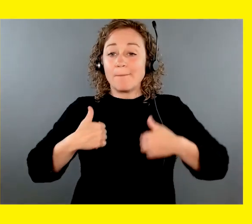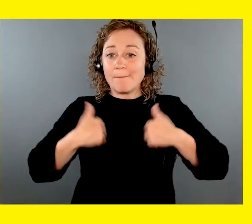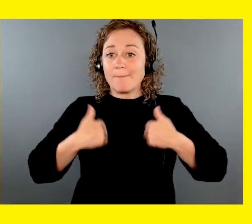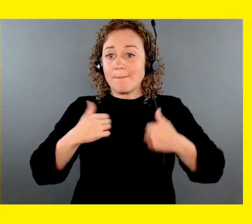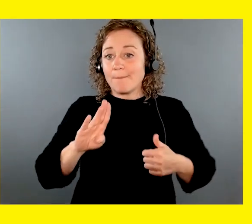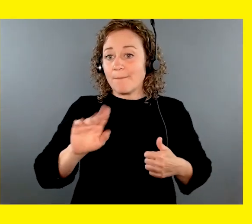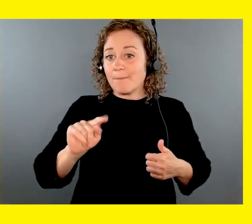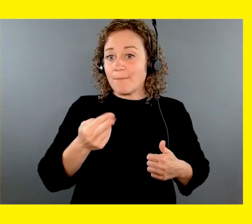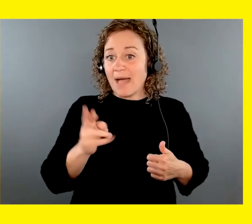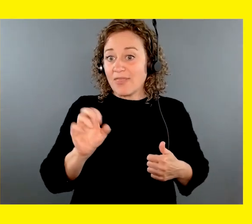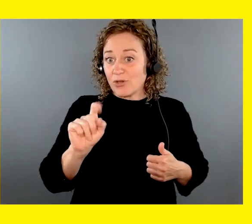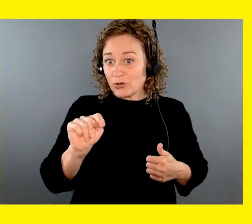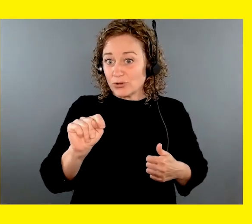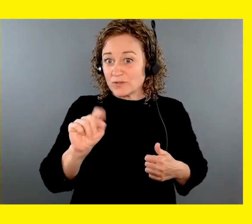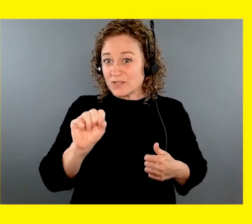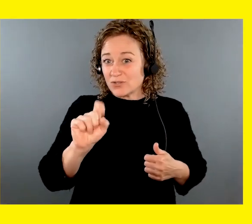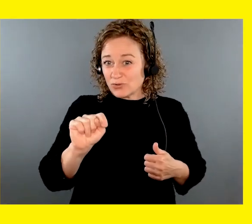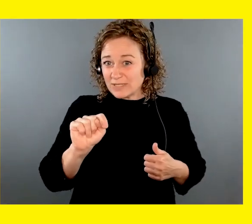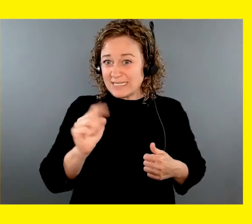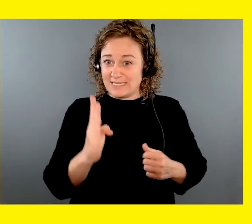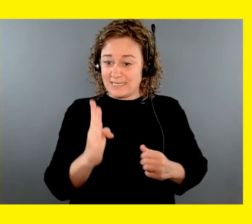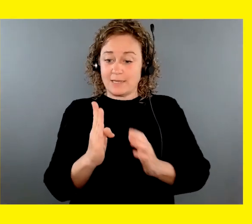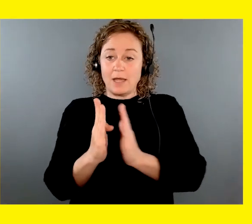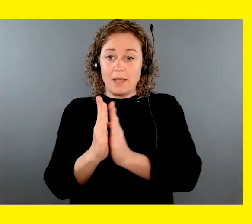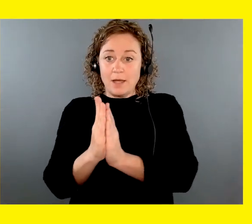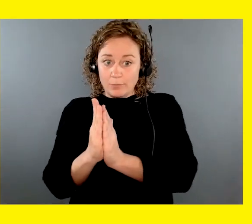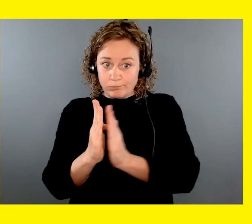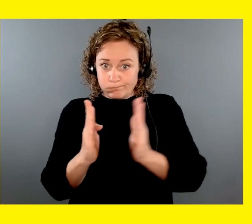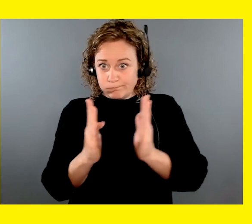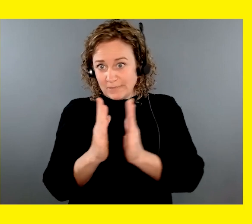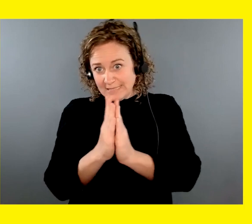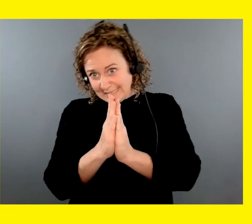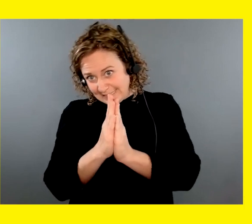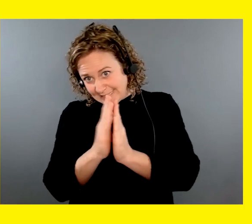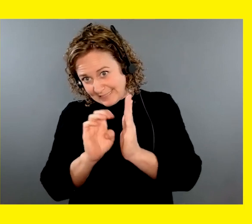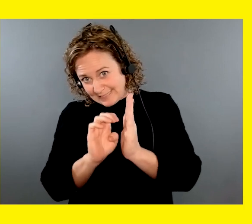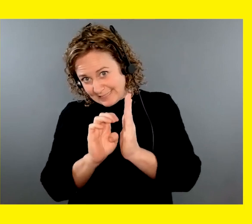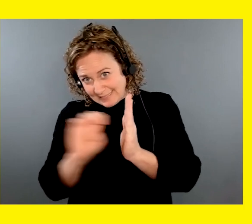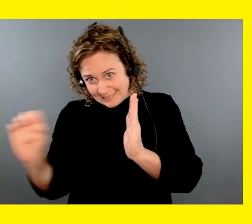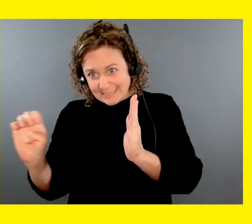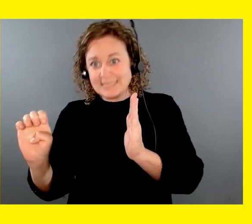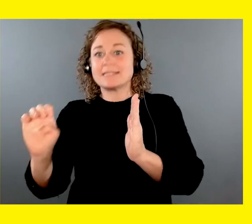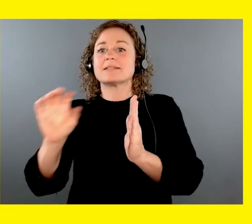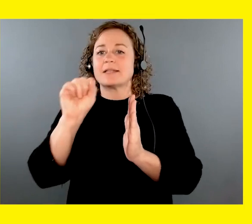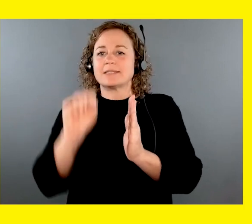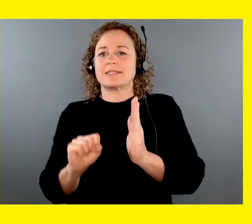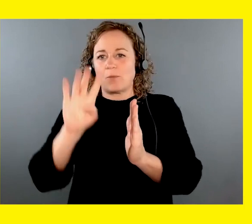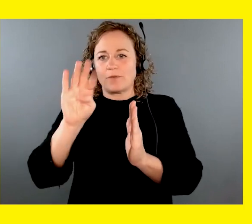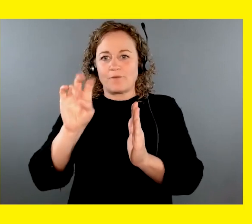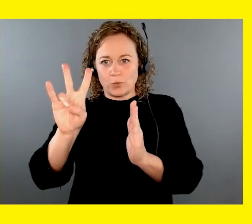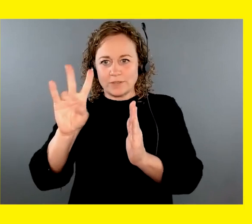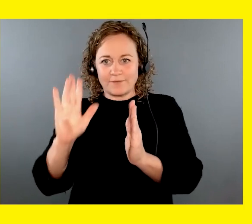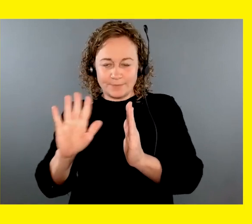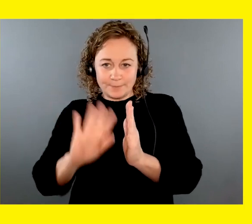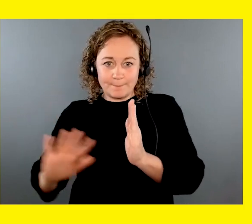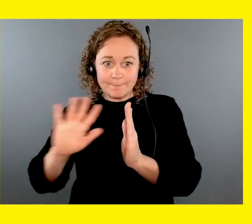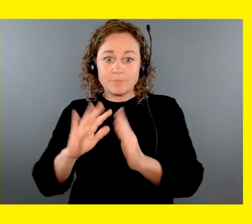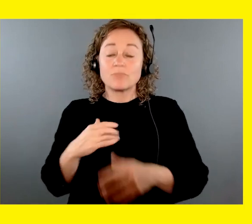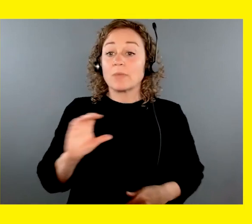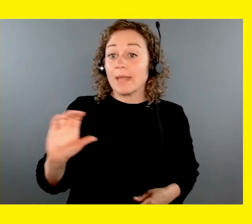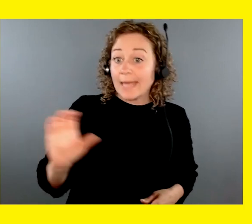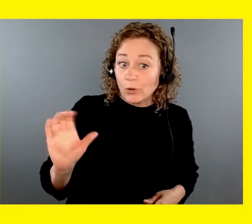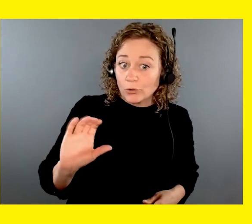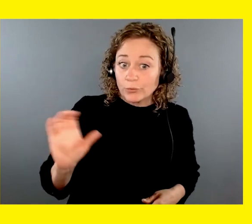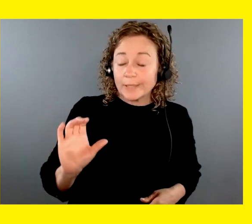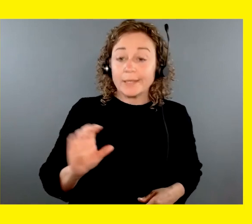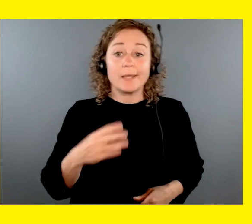Street east and south of the 407. We are looking in Calgary, Alberta, Winnipeg, Manitoba, and